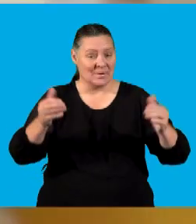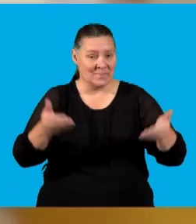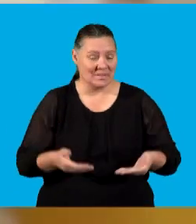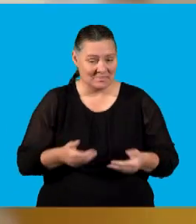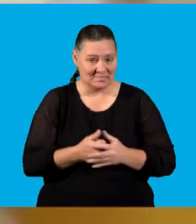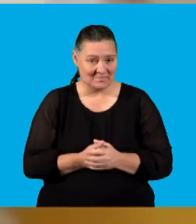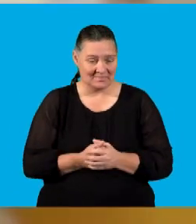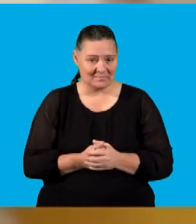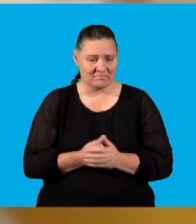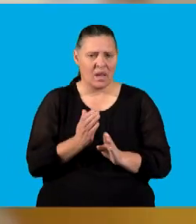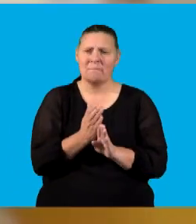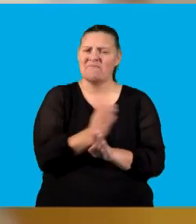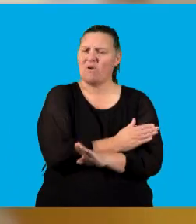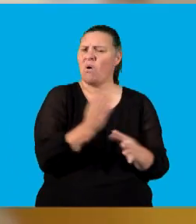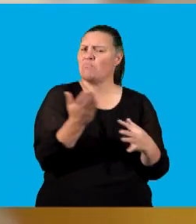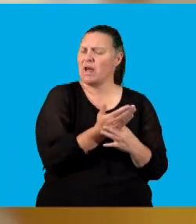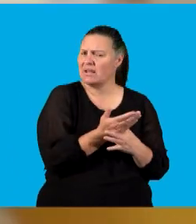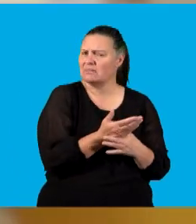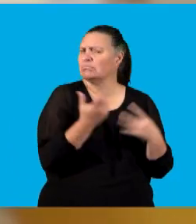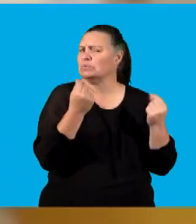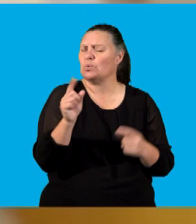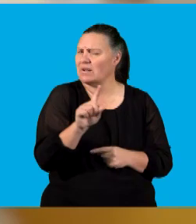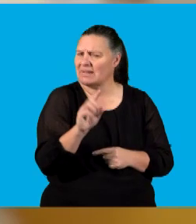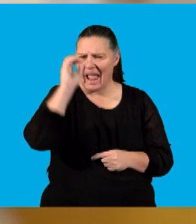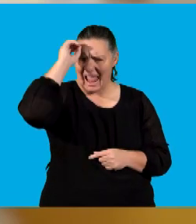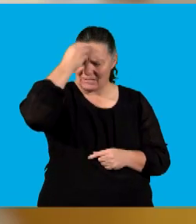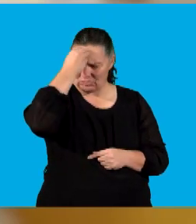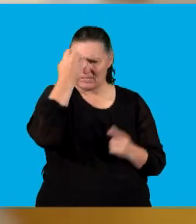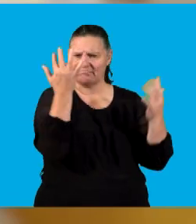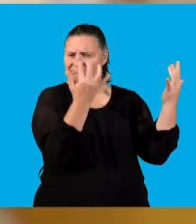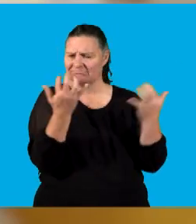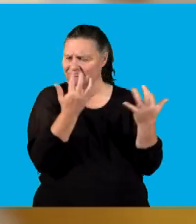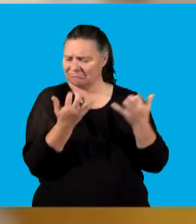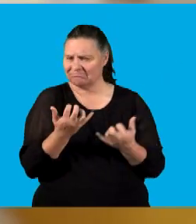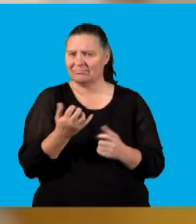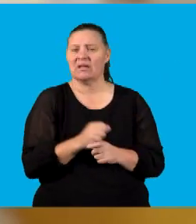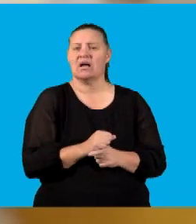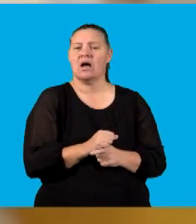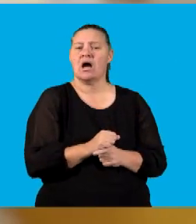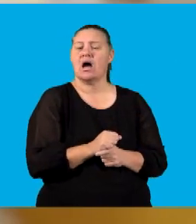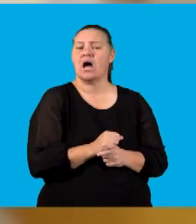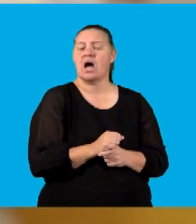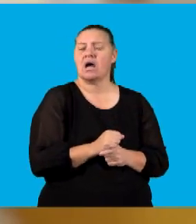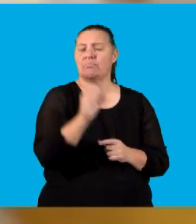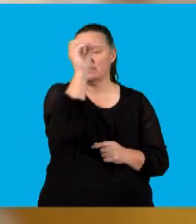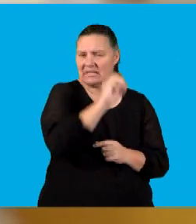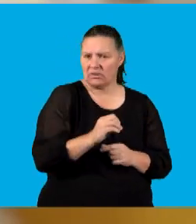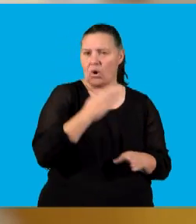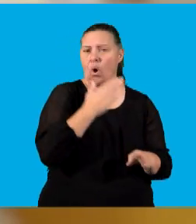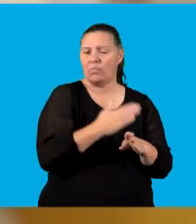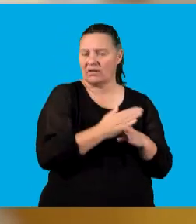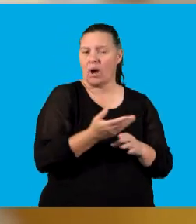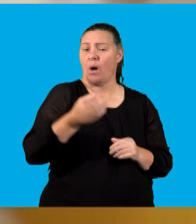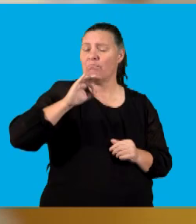Welcome back, dear learners. Before the ad break, we did an interesting calculation, percentage operating profit on sales.